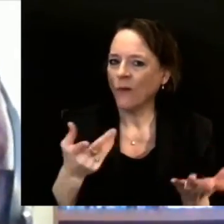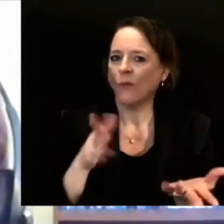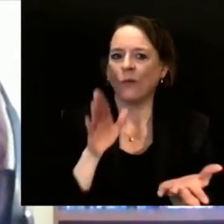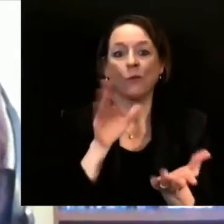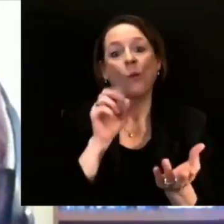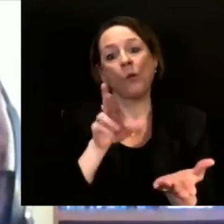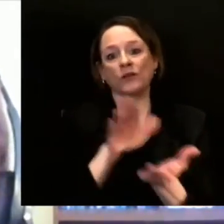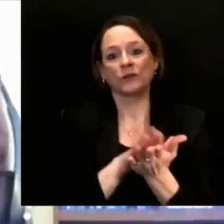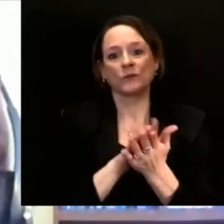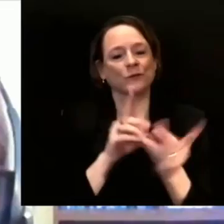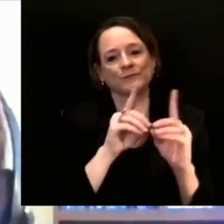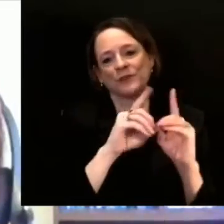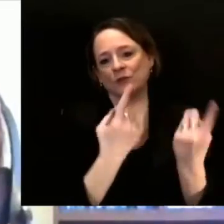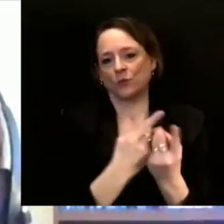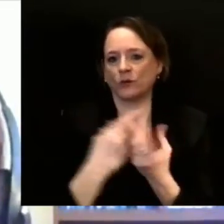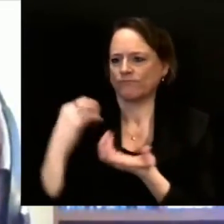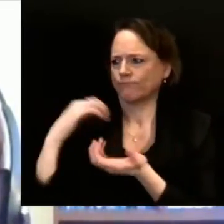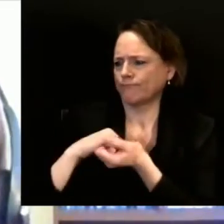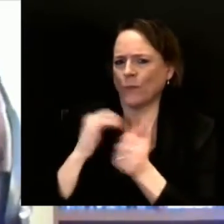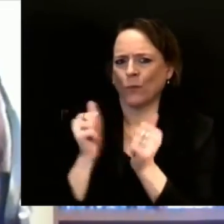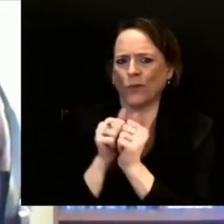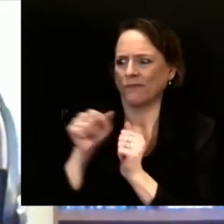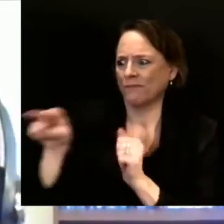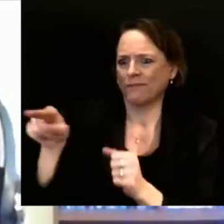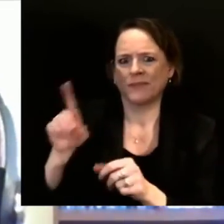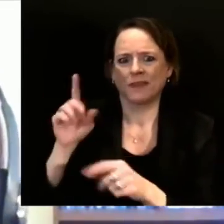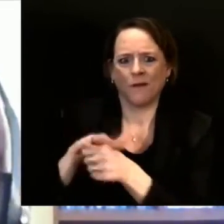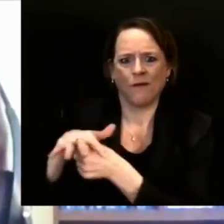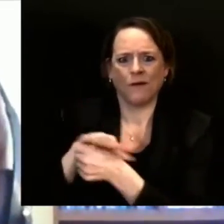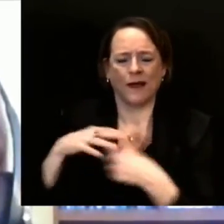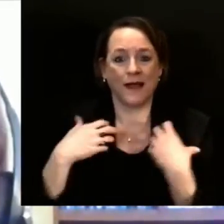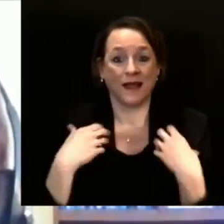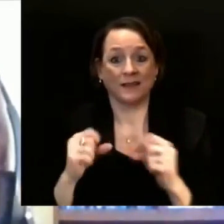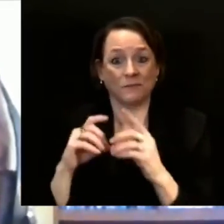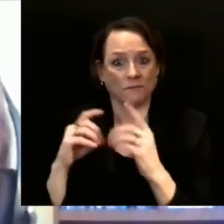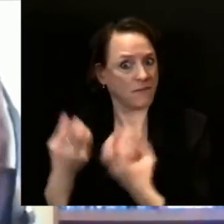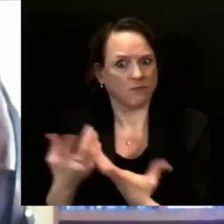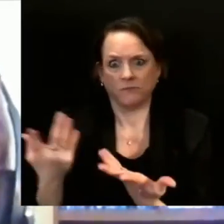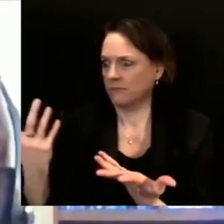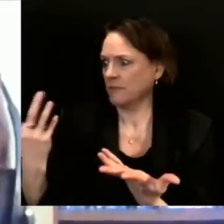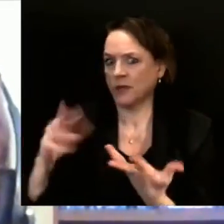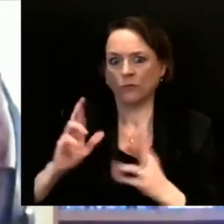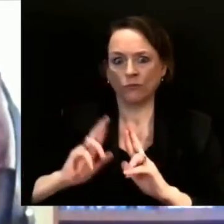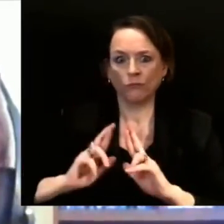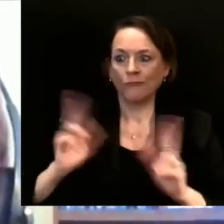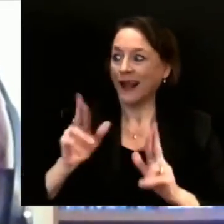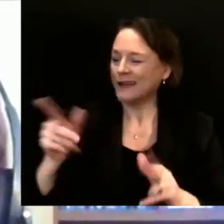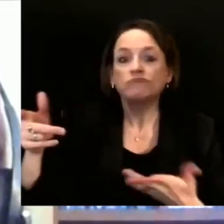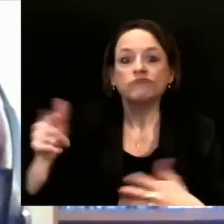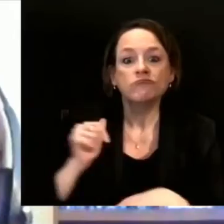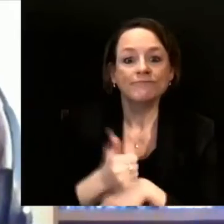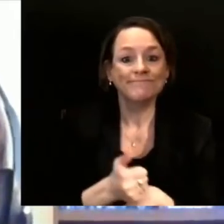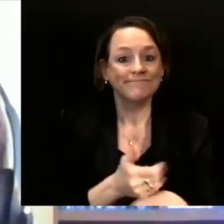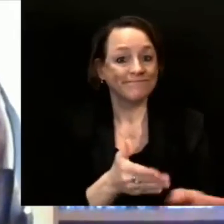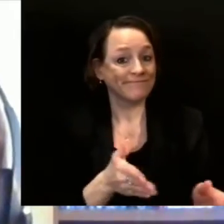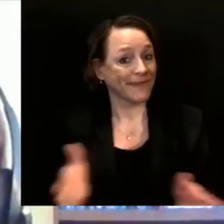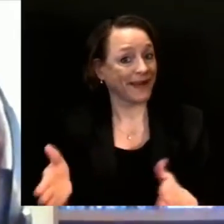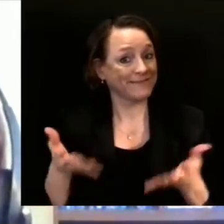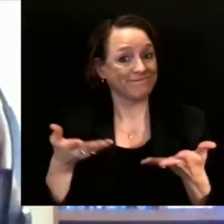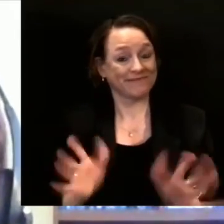teachers and staff, or they may have their own school staff who are in a position to do that.